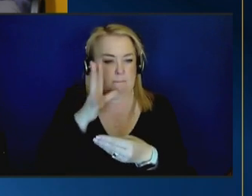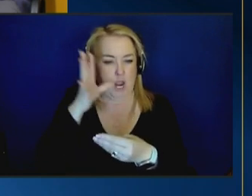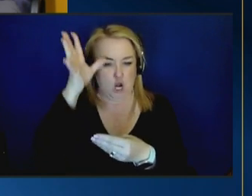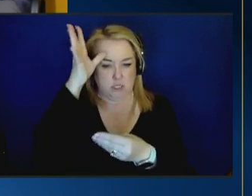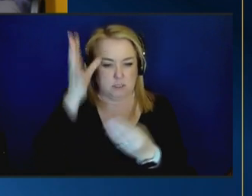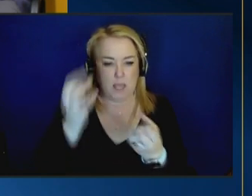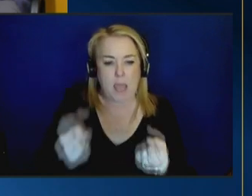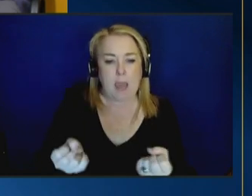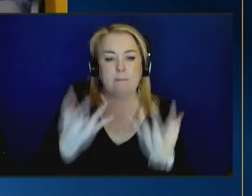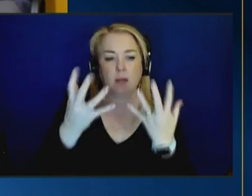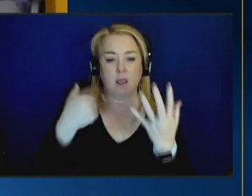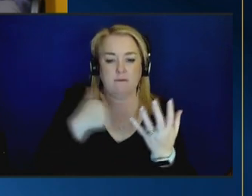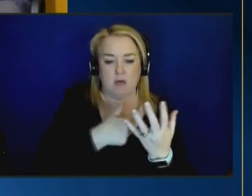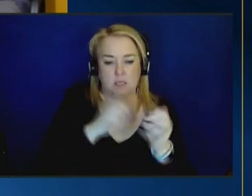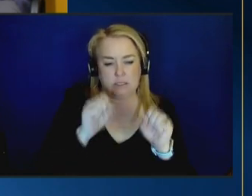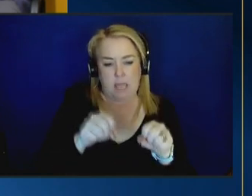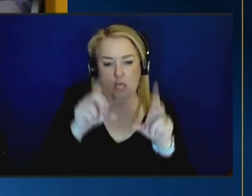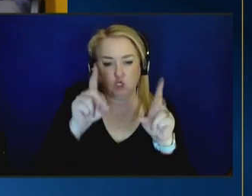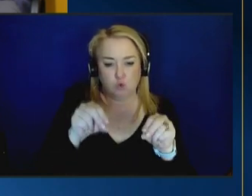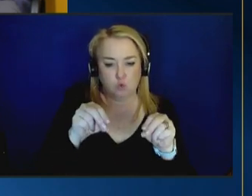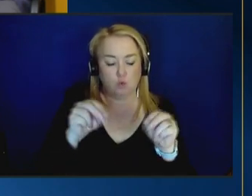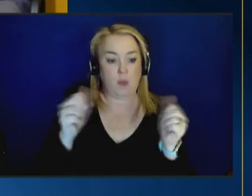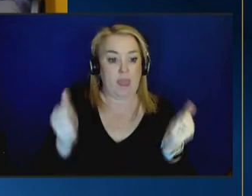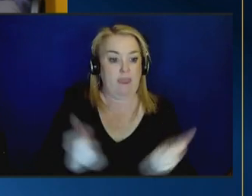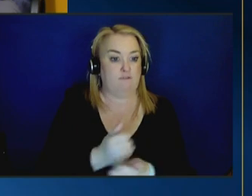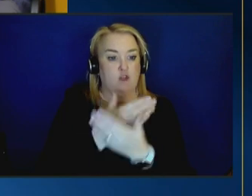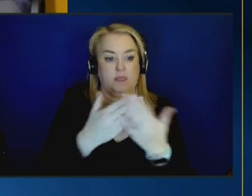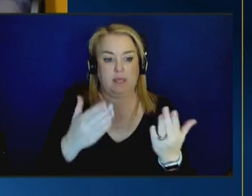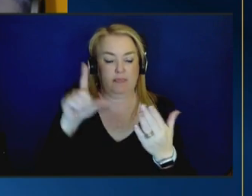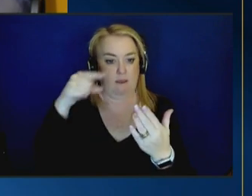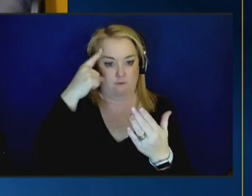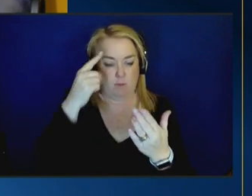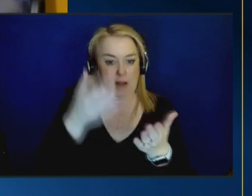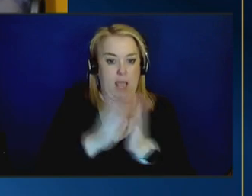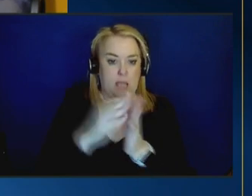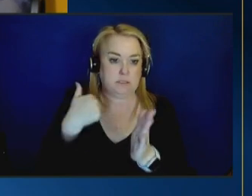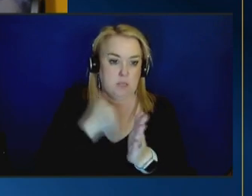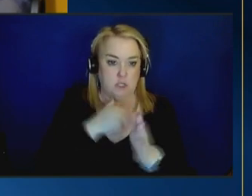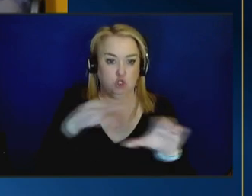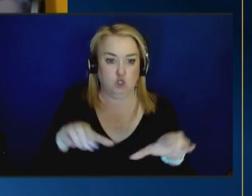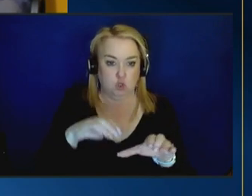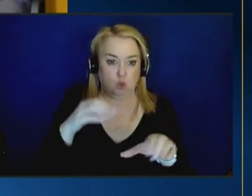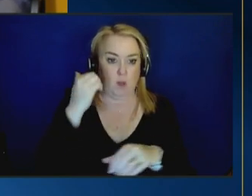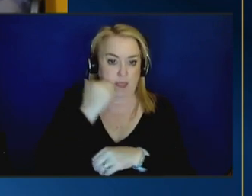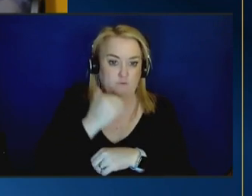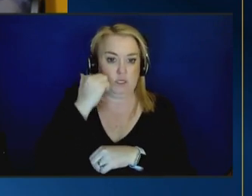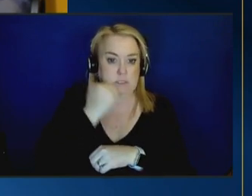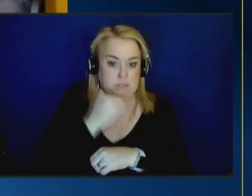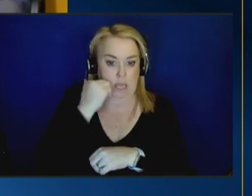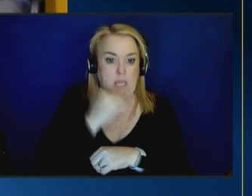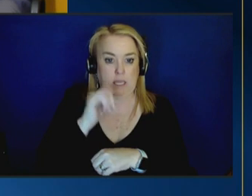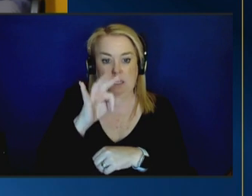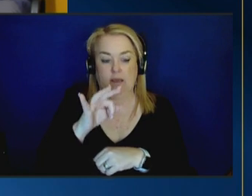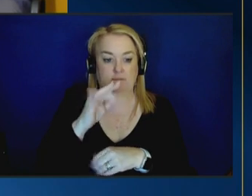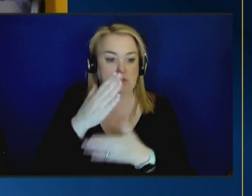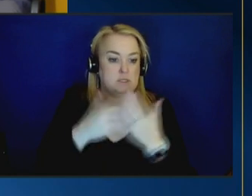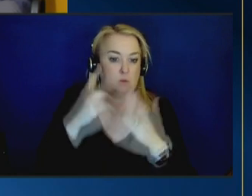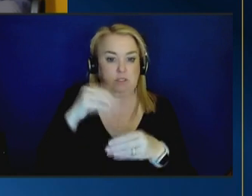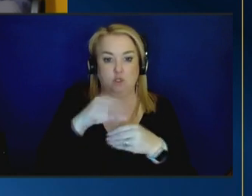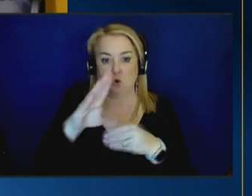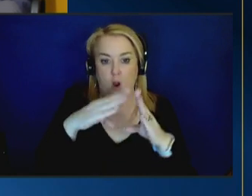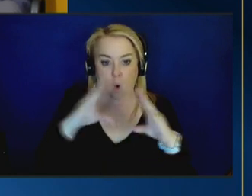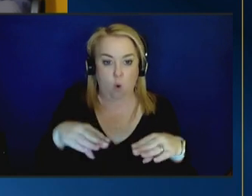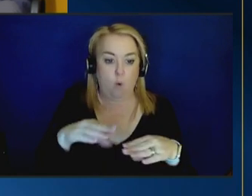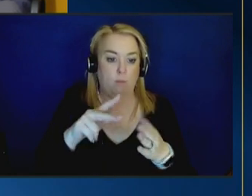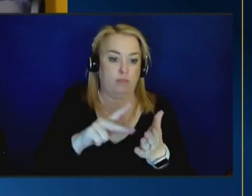could do all of the things that government ask us to do day in and day out having someone in your home three to four times a